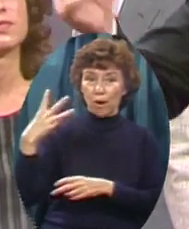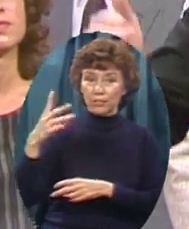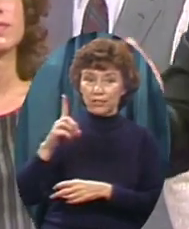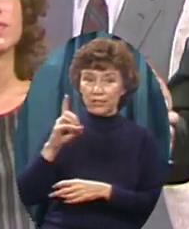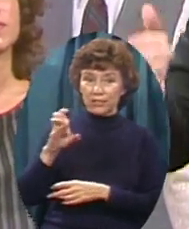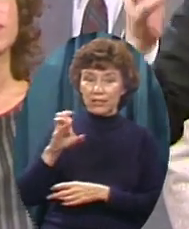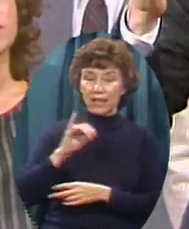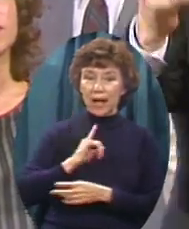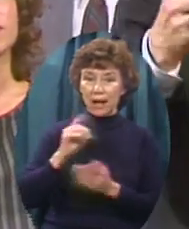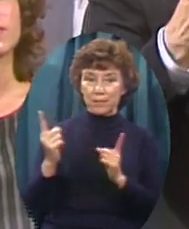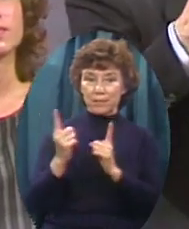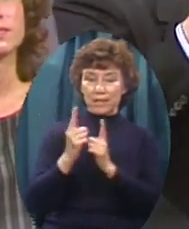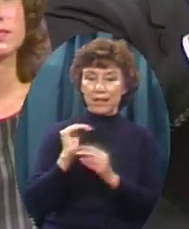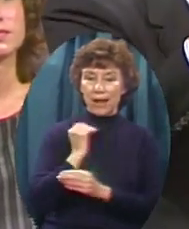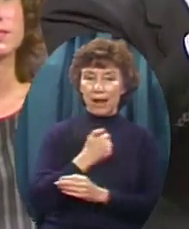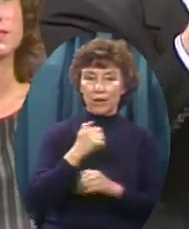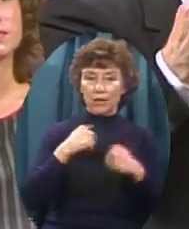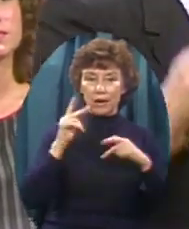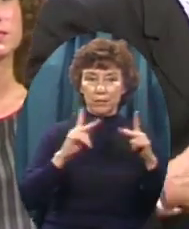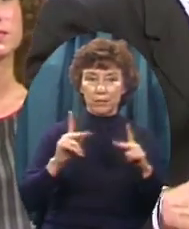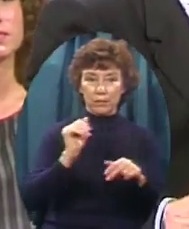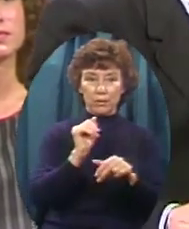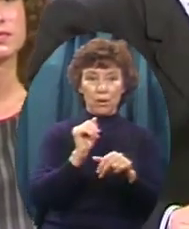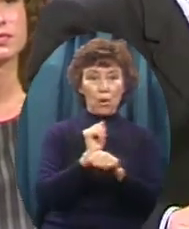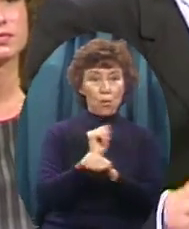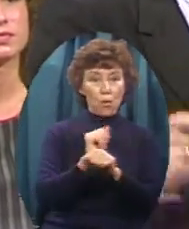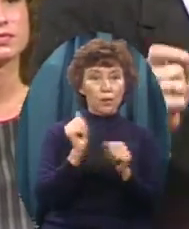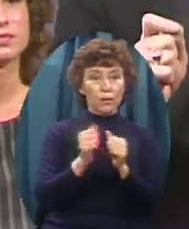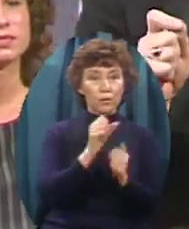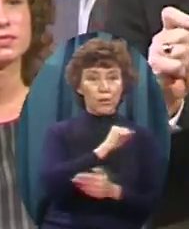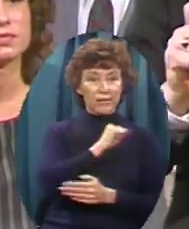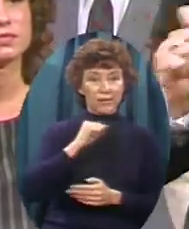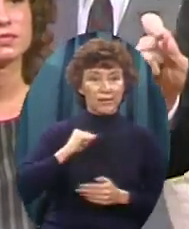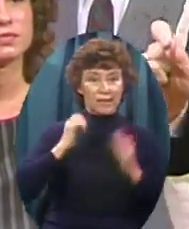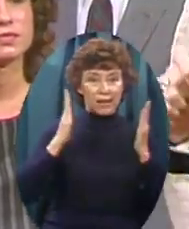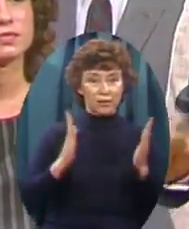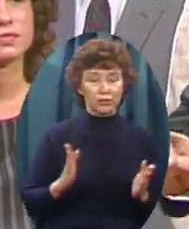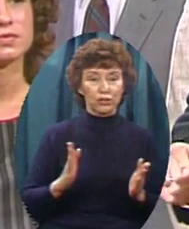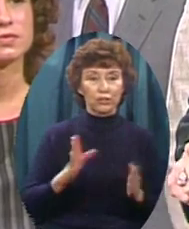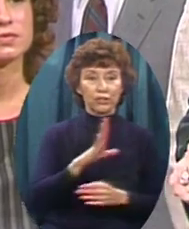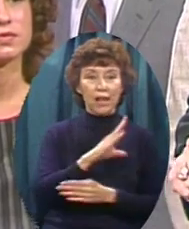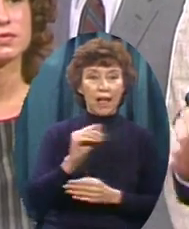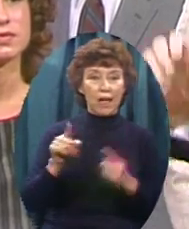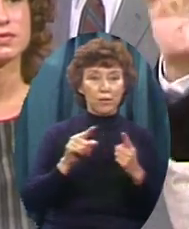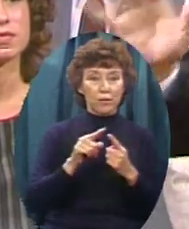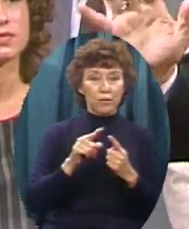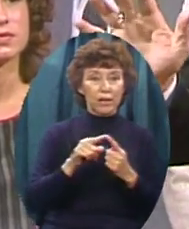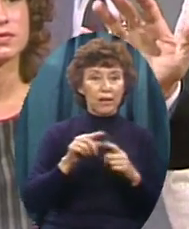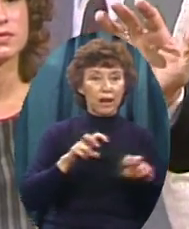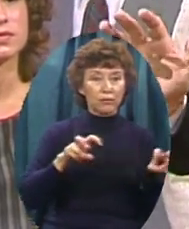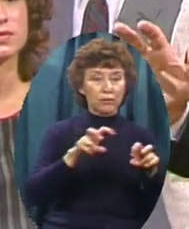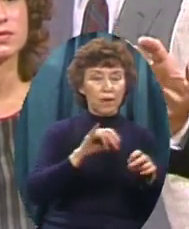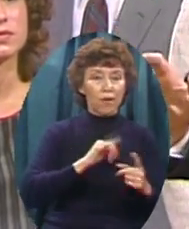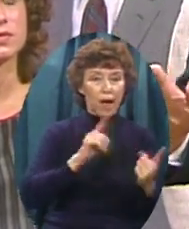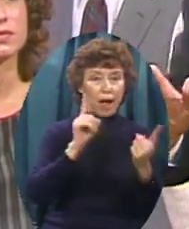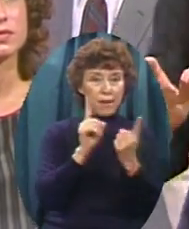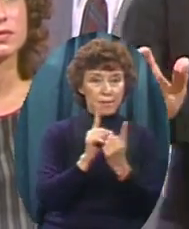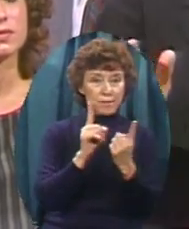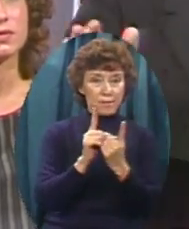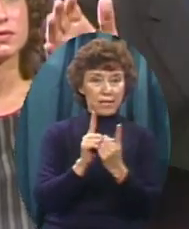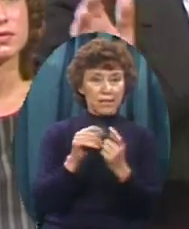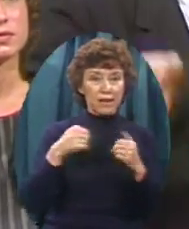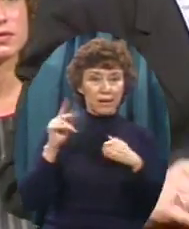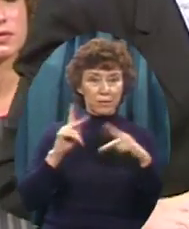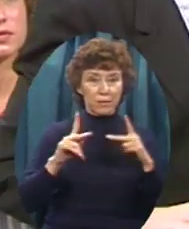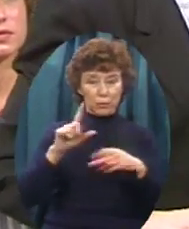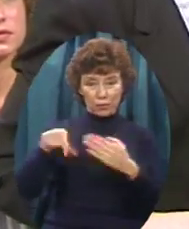go out in press conferences I meet them out there with microphones And television cameras And journalism pads Already in the media When